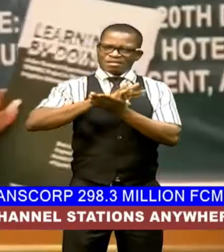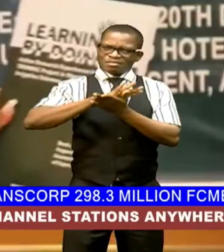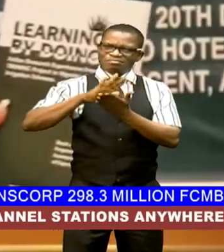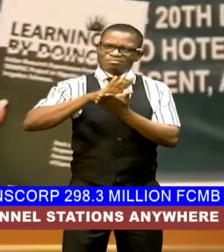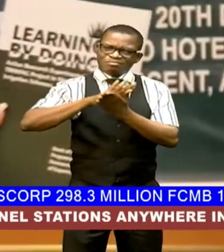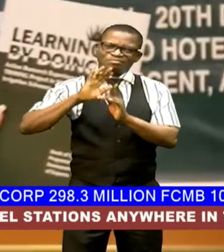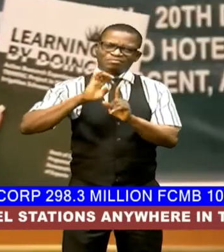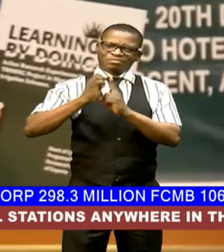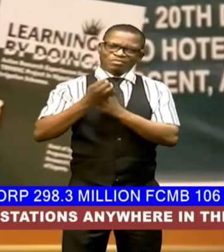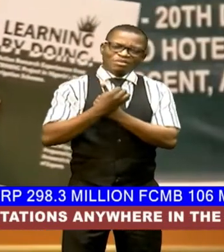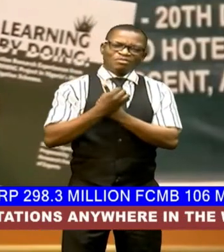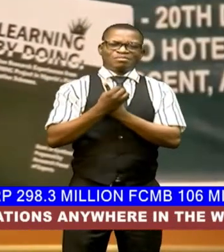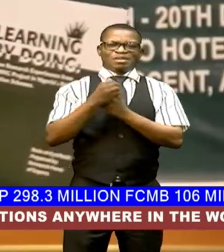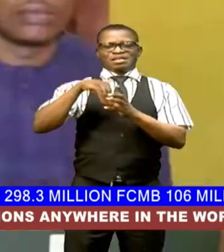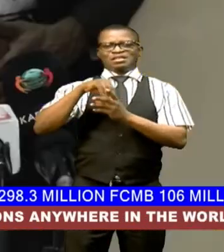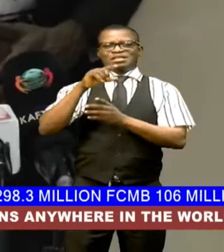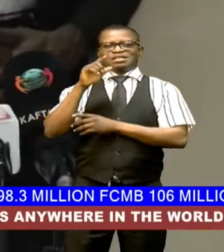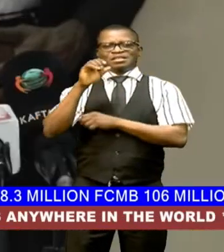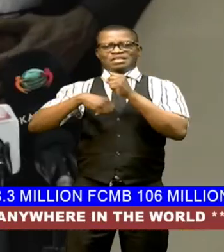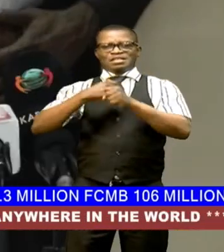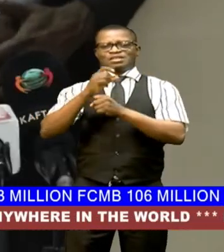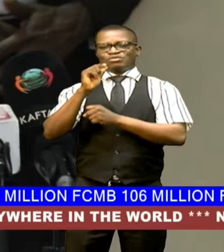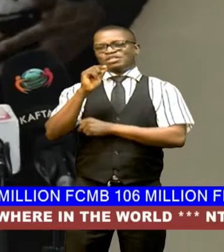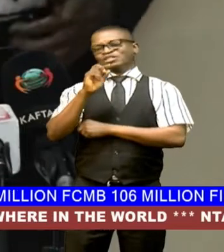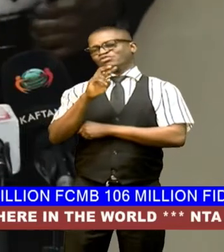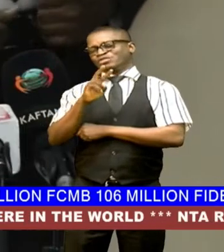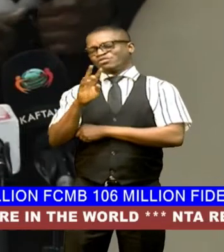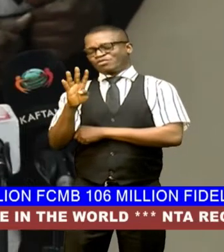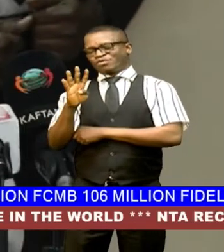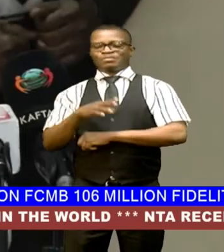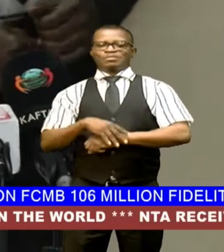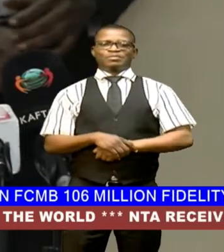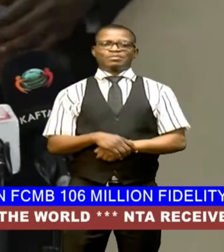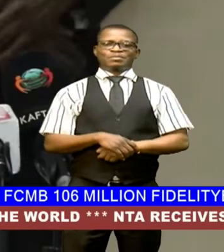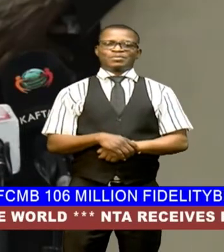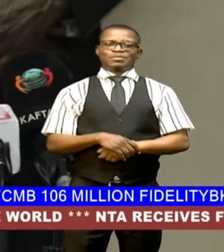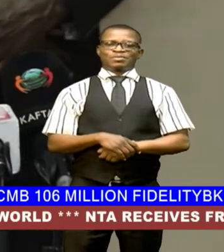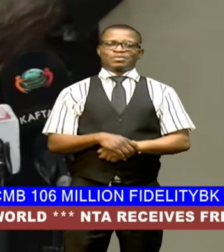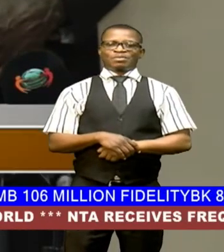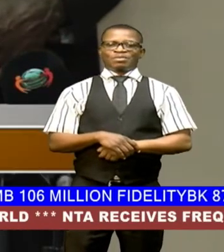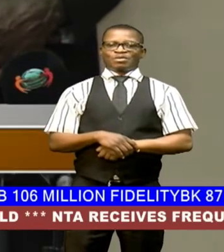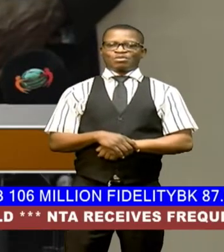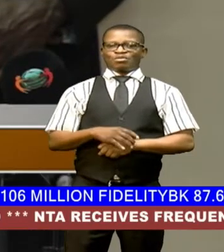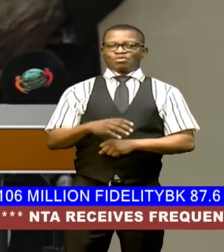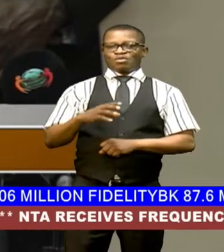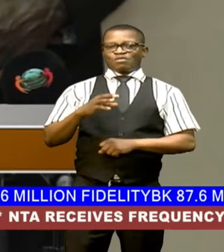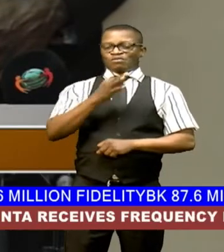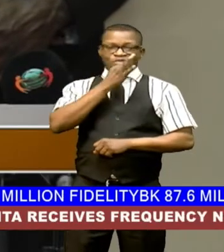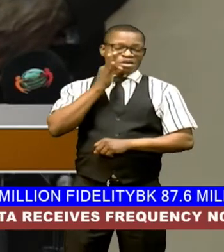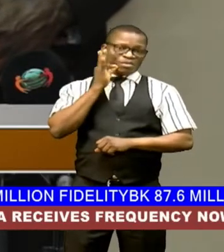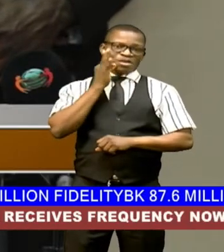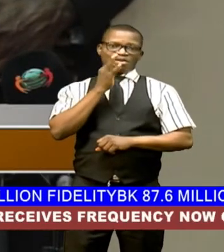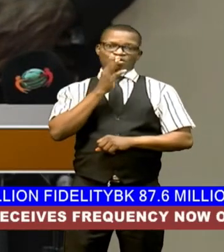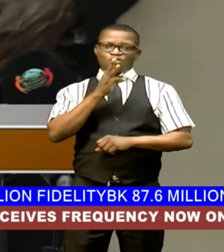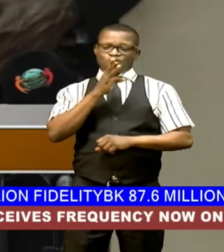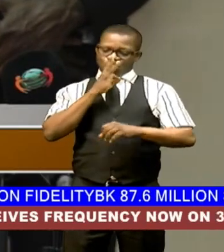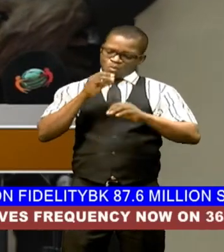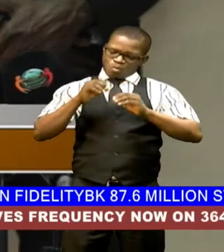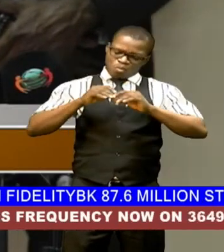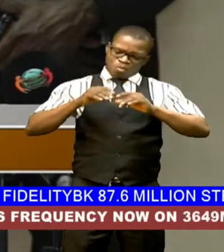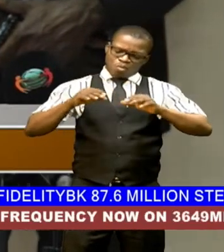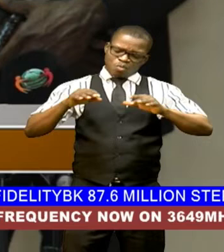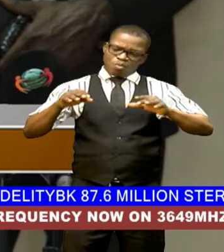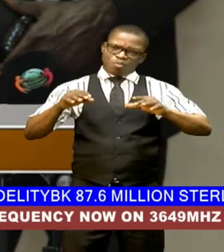irrigation practice in the year 2024 for dams irrigation water quality